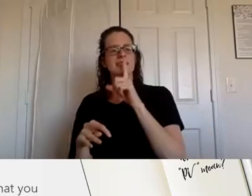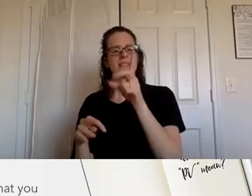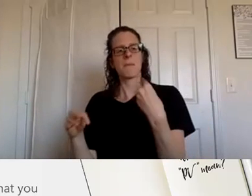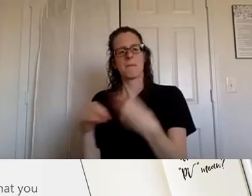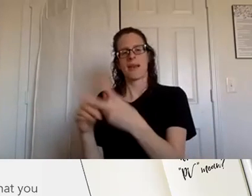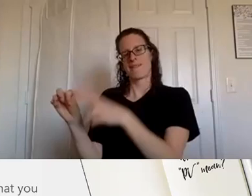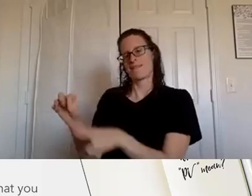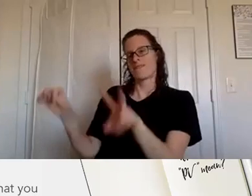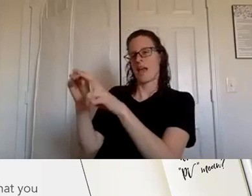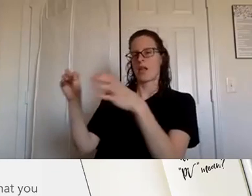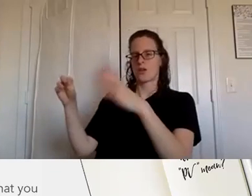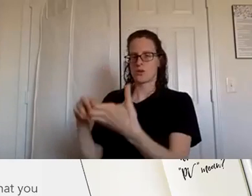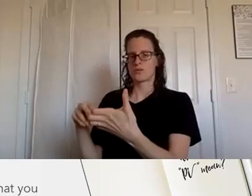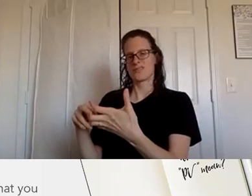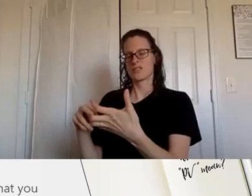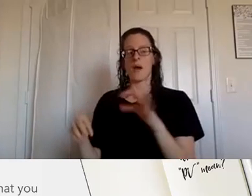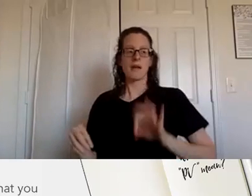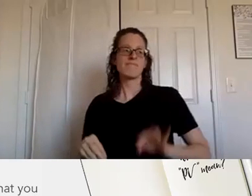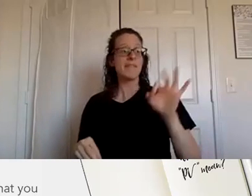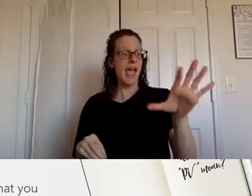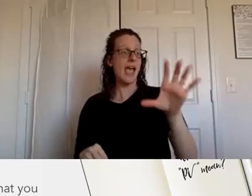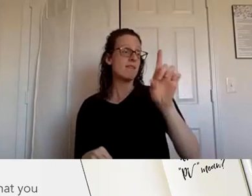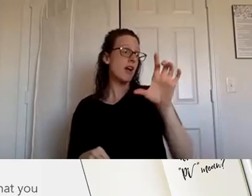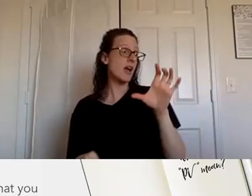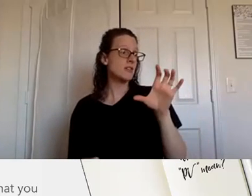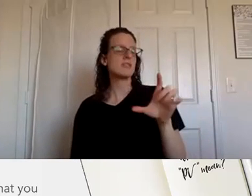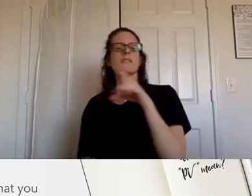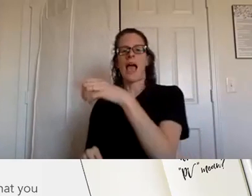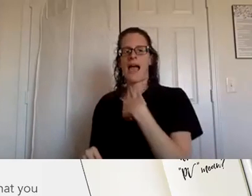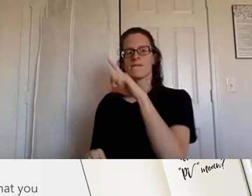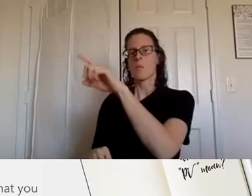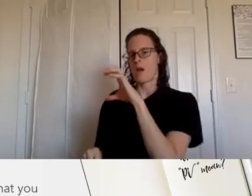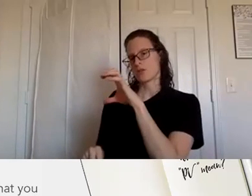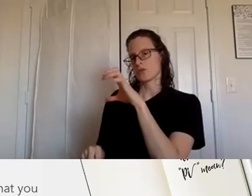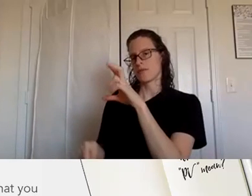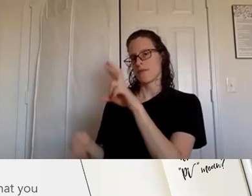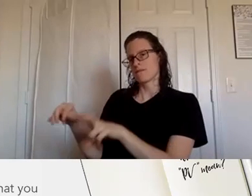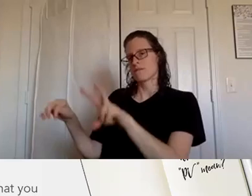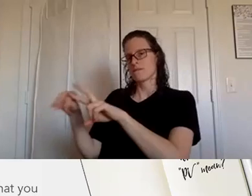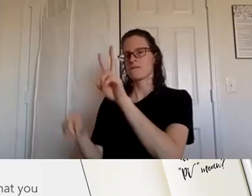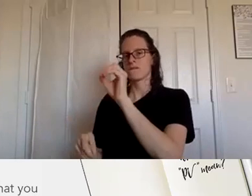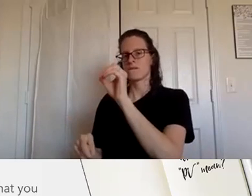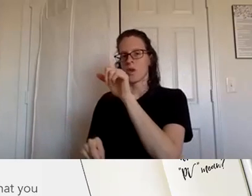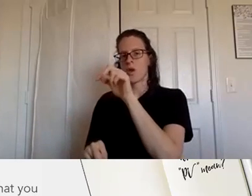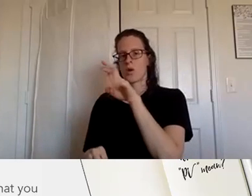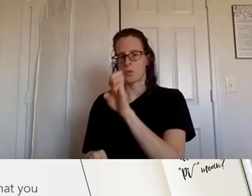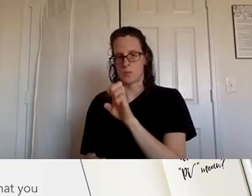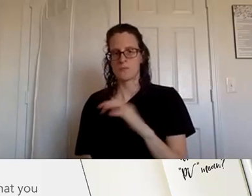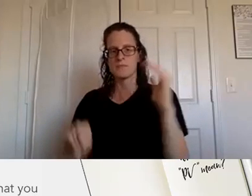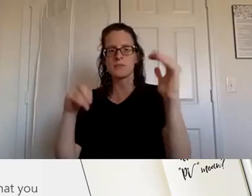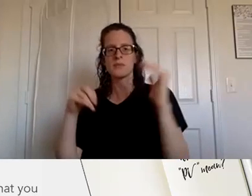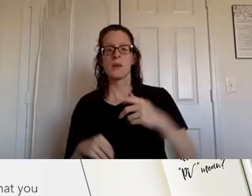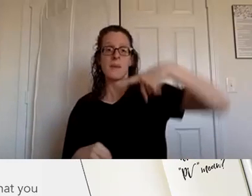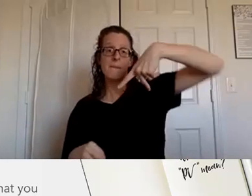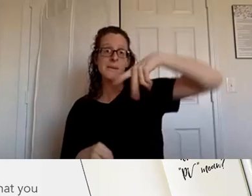um so it's what you purchase in product every month so then personal